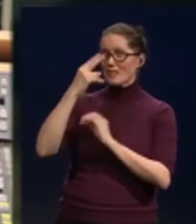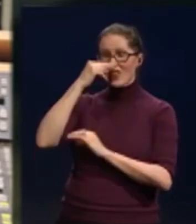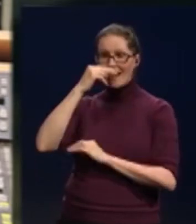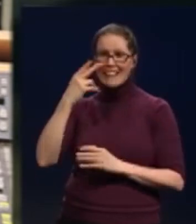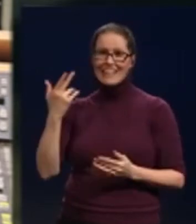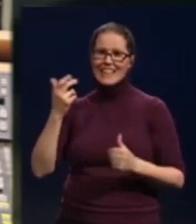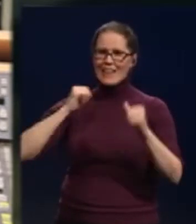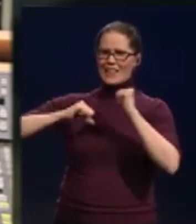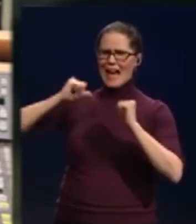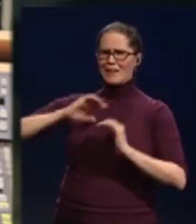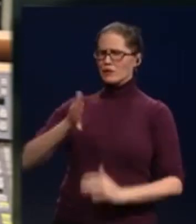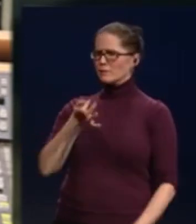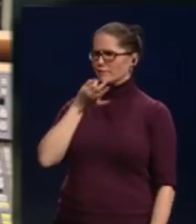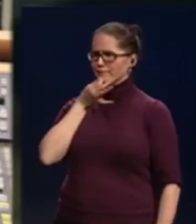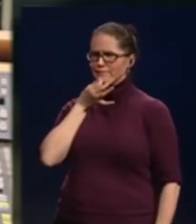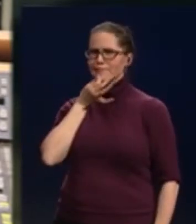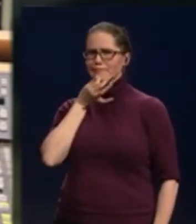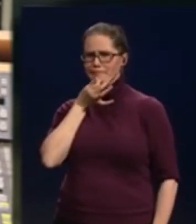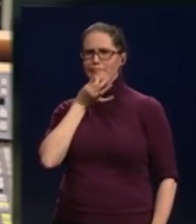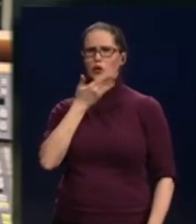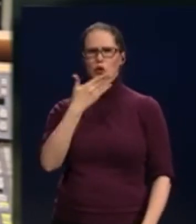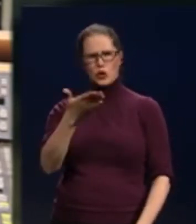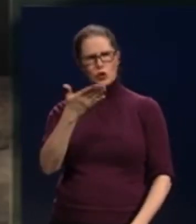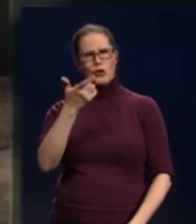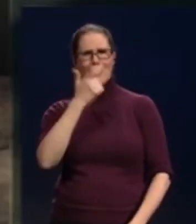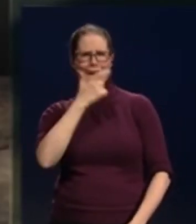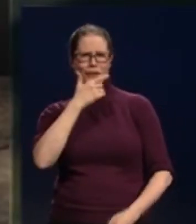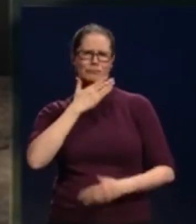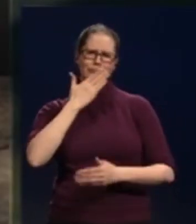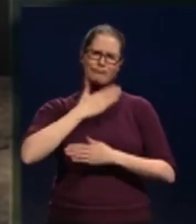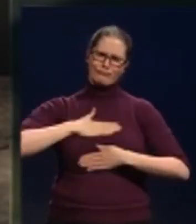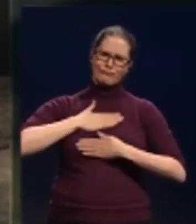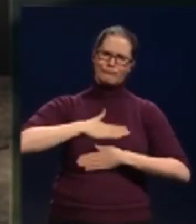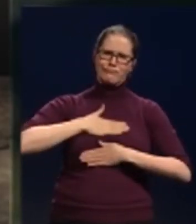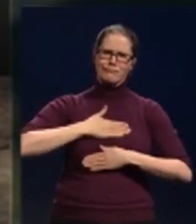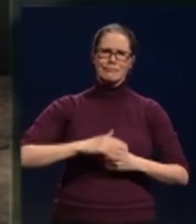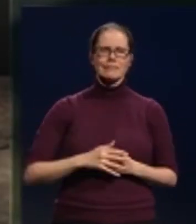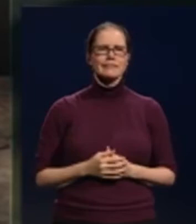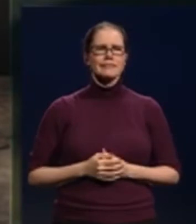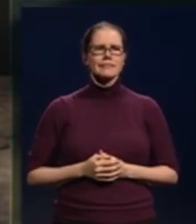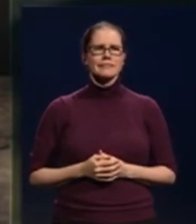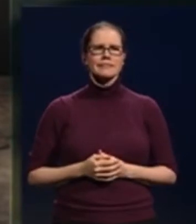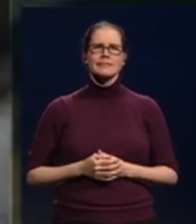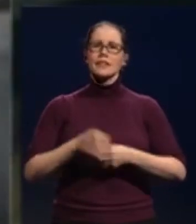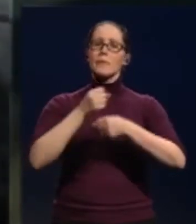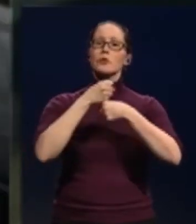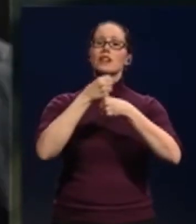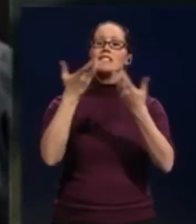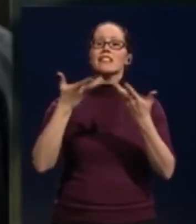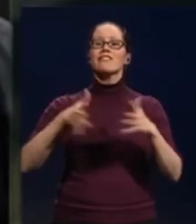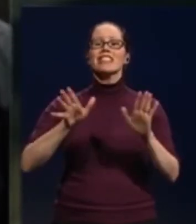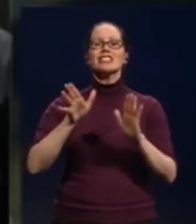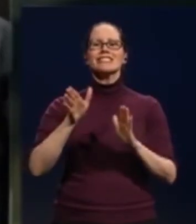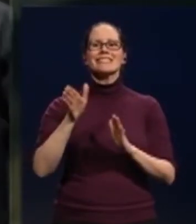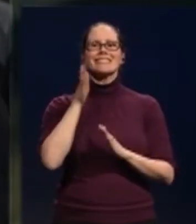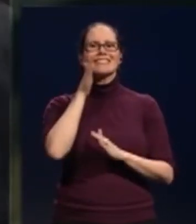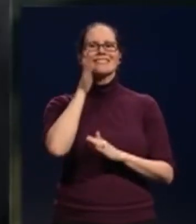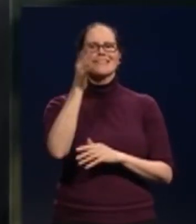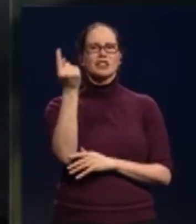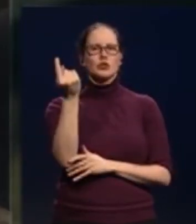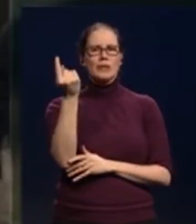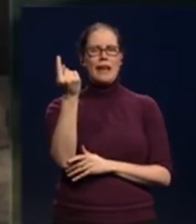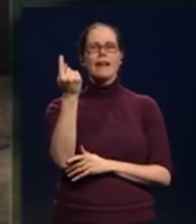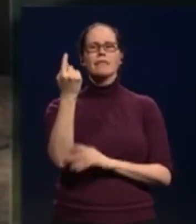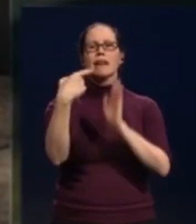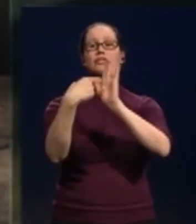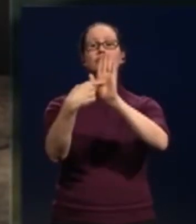the actors are great so there's a lot of really good laughs in it. The production of Studio Black wraps up on Tuesday and will be a regional special